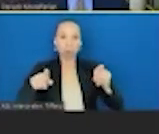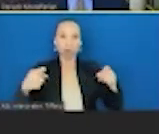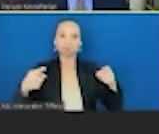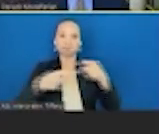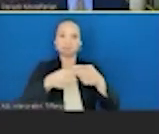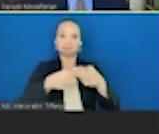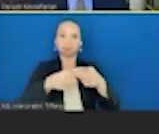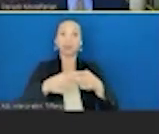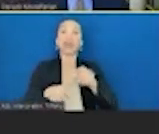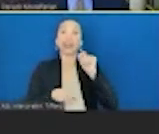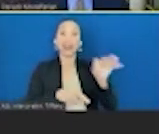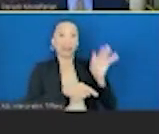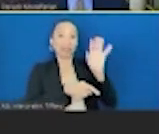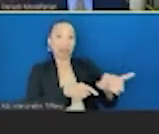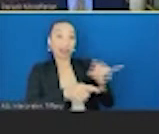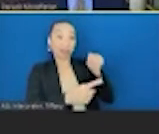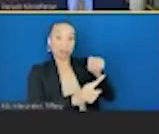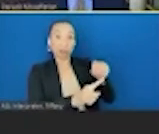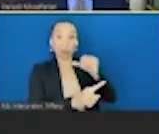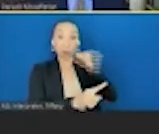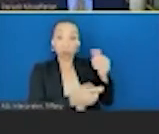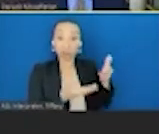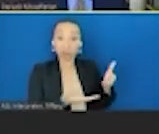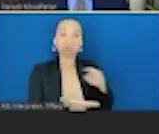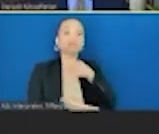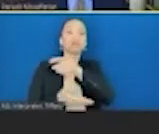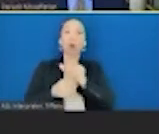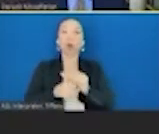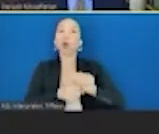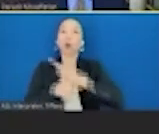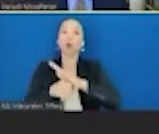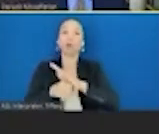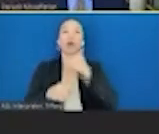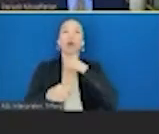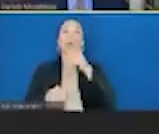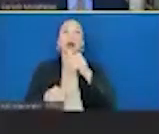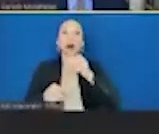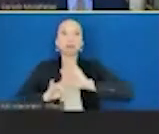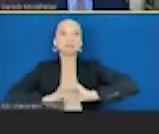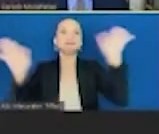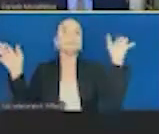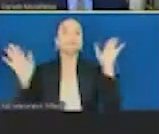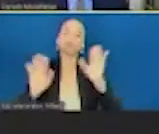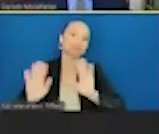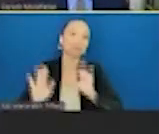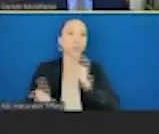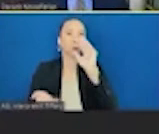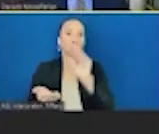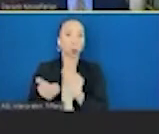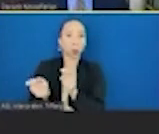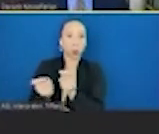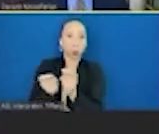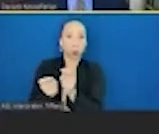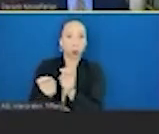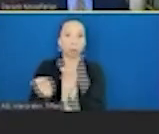slow pandemic of obesity and type 2 diabetes, COVID-19 would have been much, much less severe, much, much less problematic in our country.